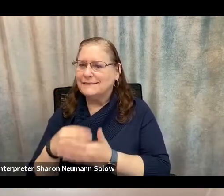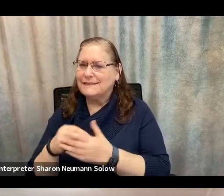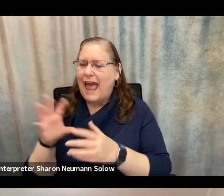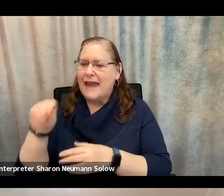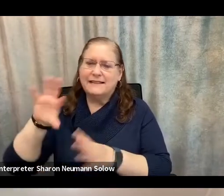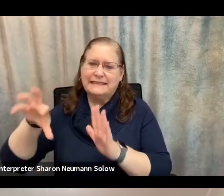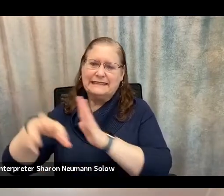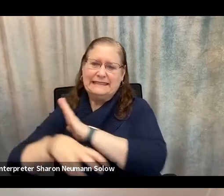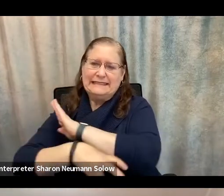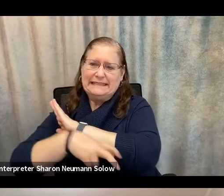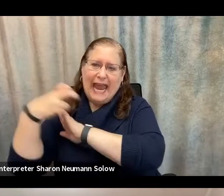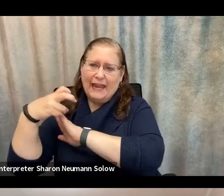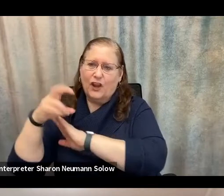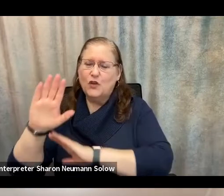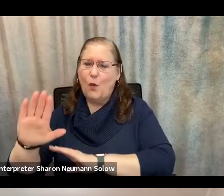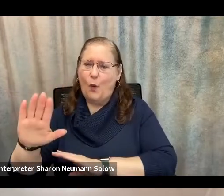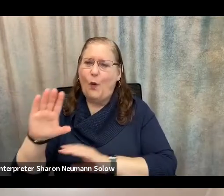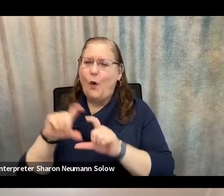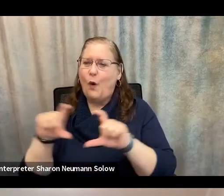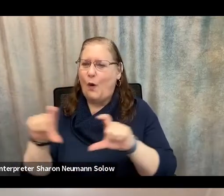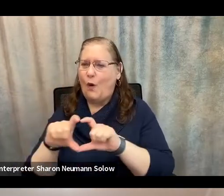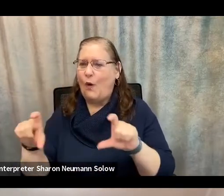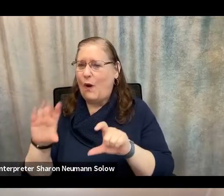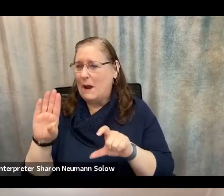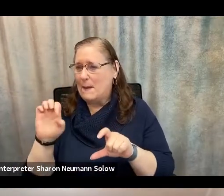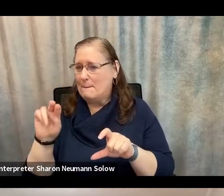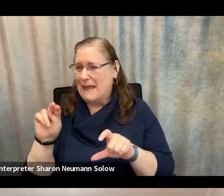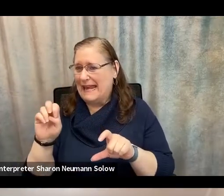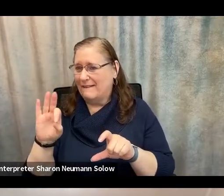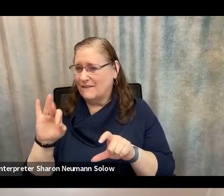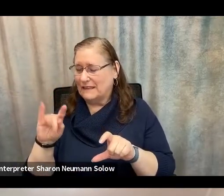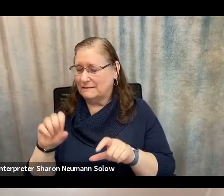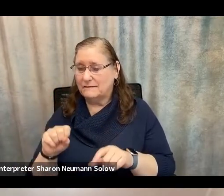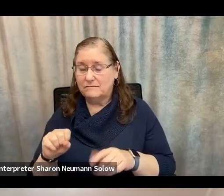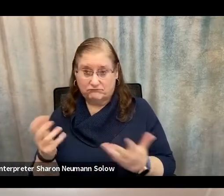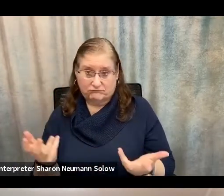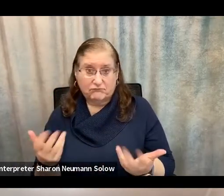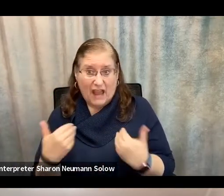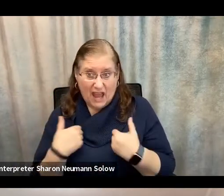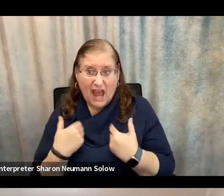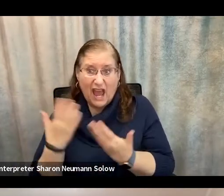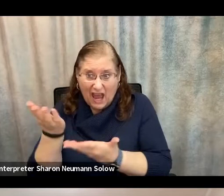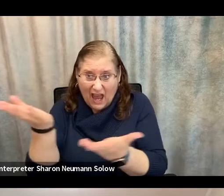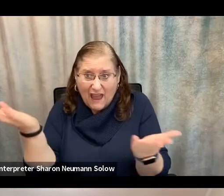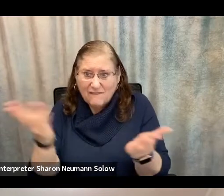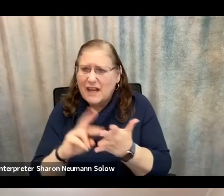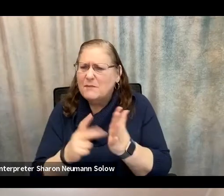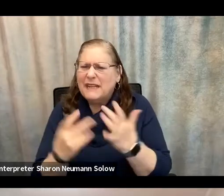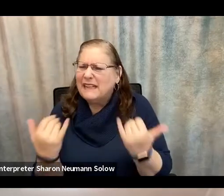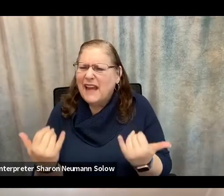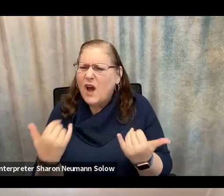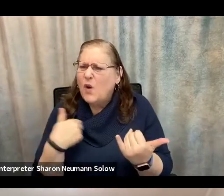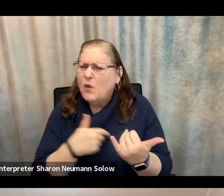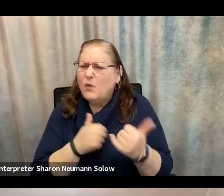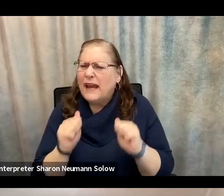So realizing that these scam artists are out there, what are some things that we all can do to protect ourselves and